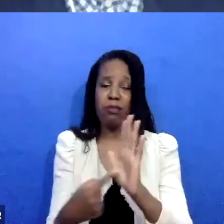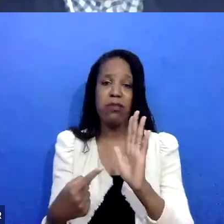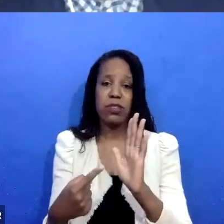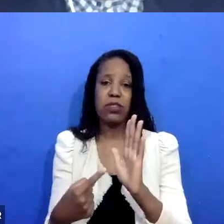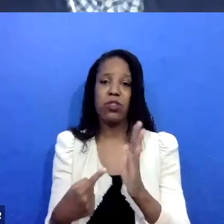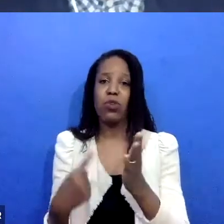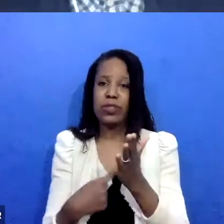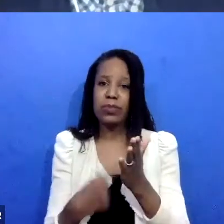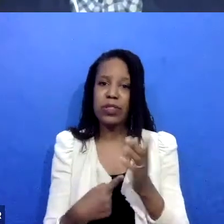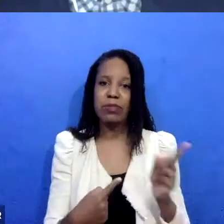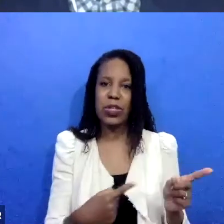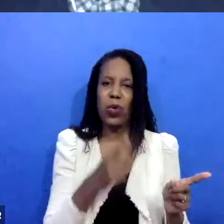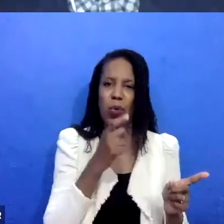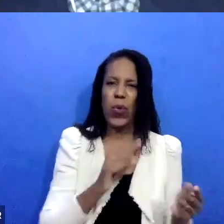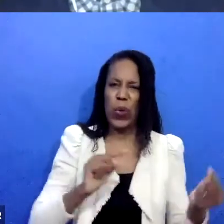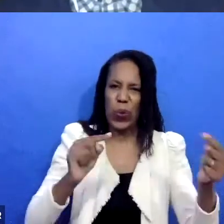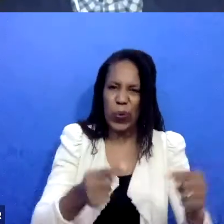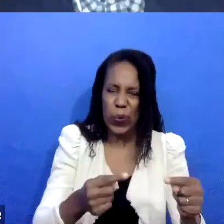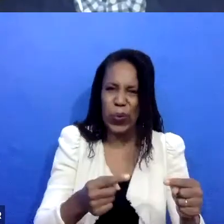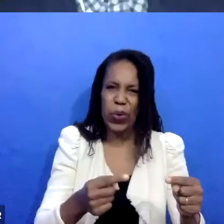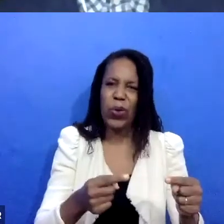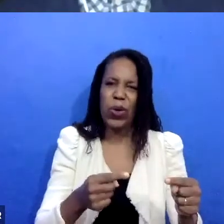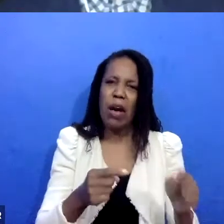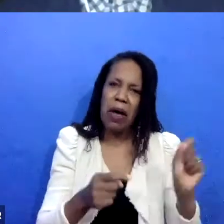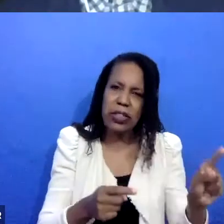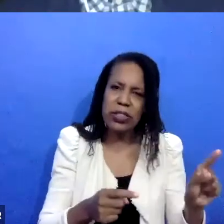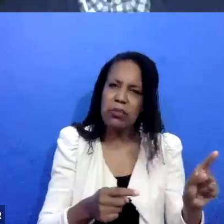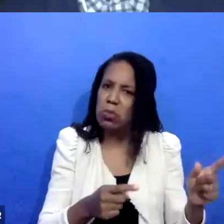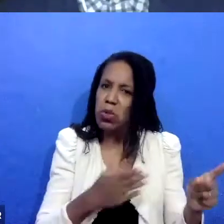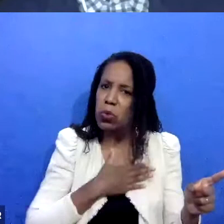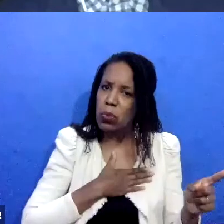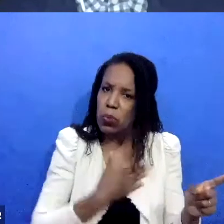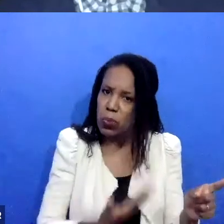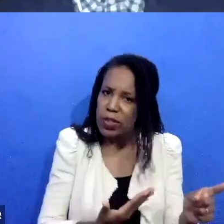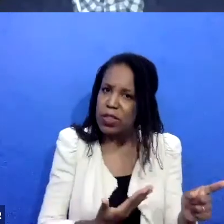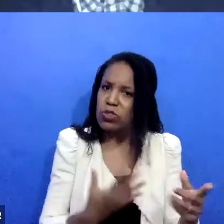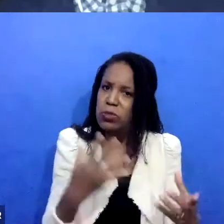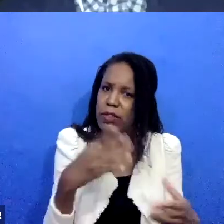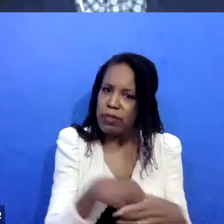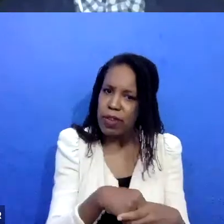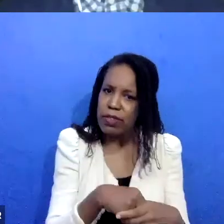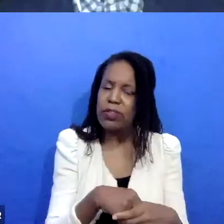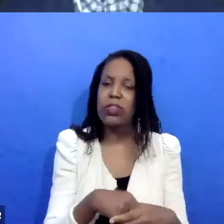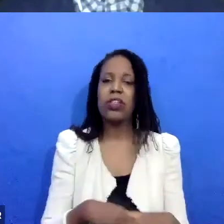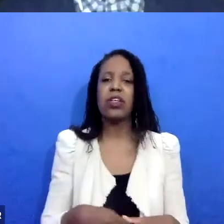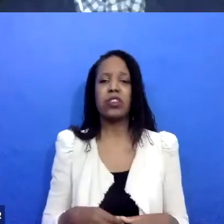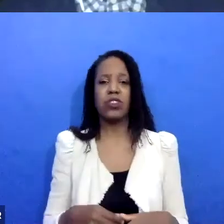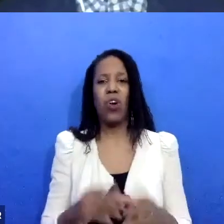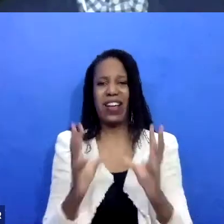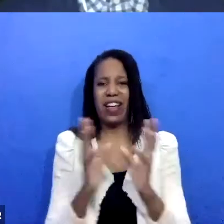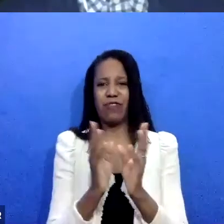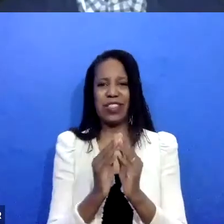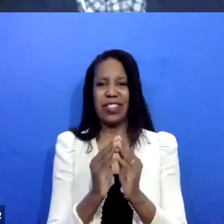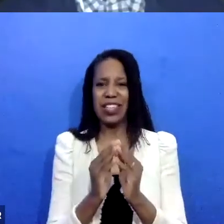you know, what their willingness is. The conferencing in some ways puts the person who's harmed in a very particular hot seat, right? Like the order of